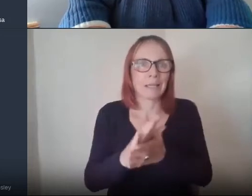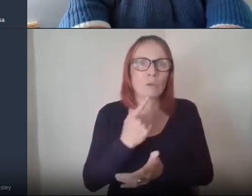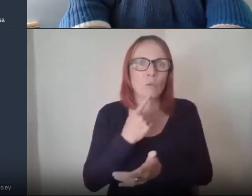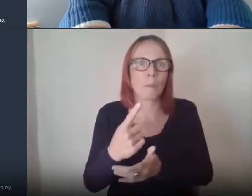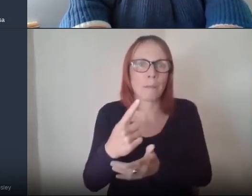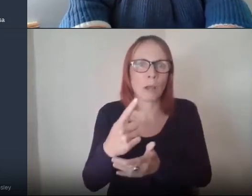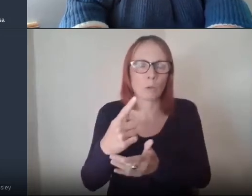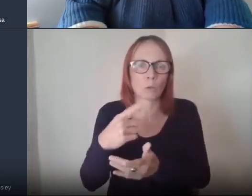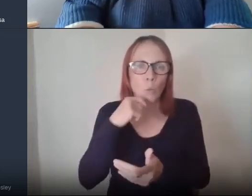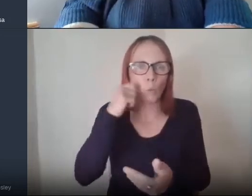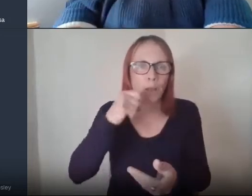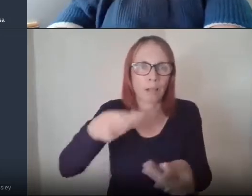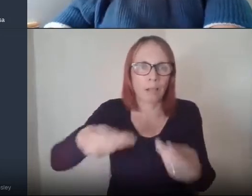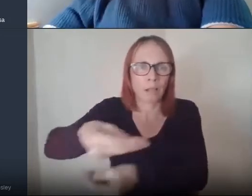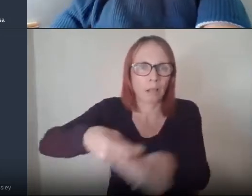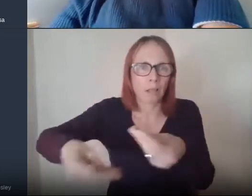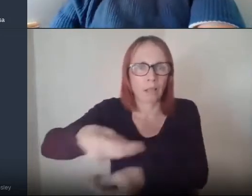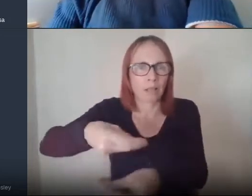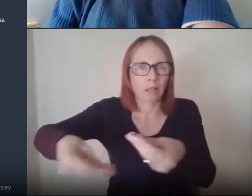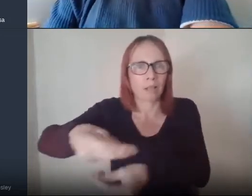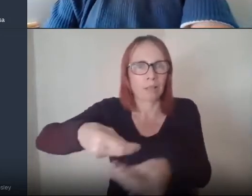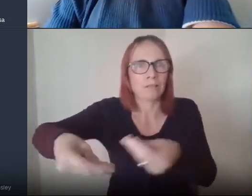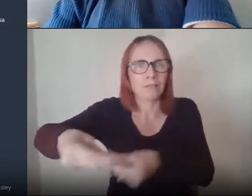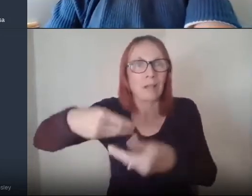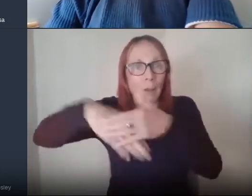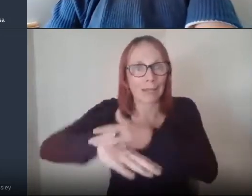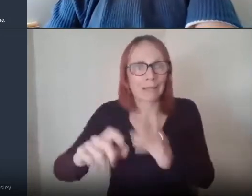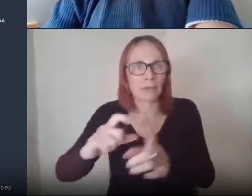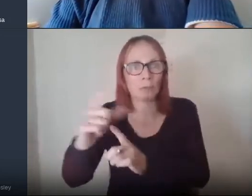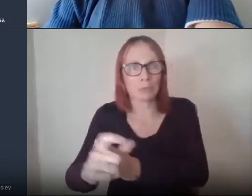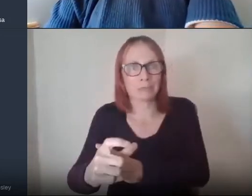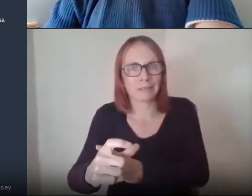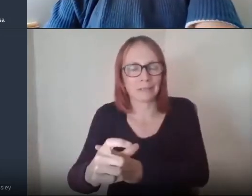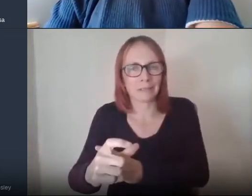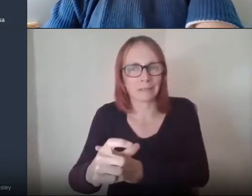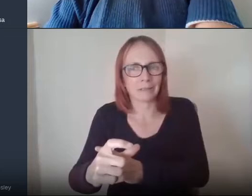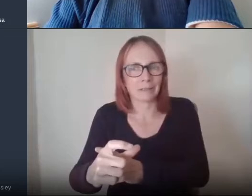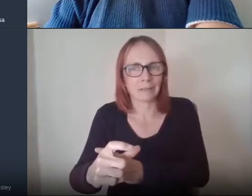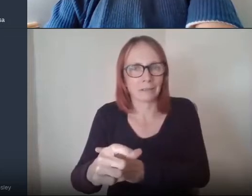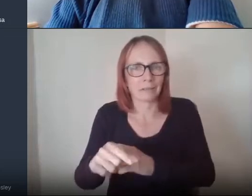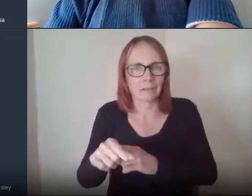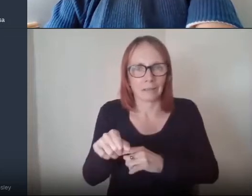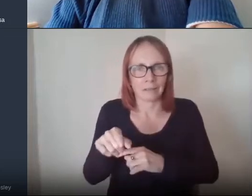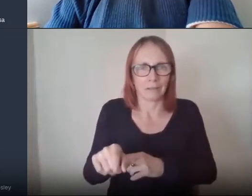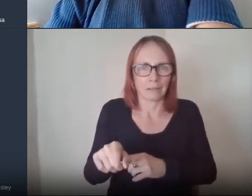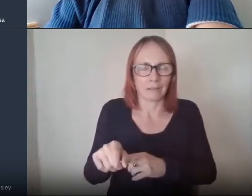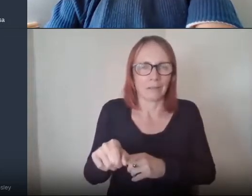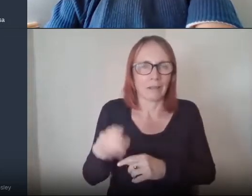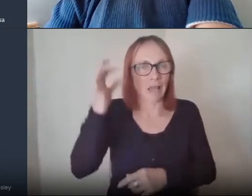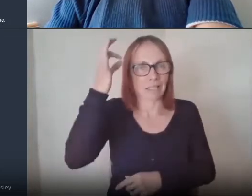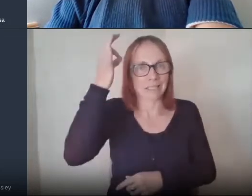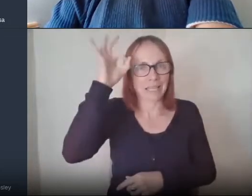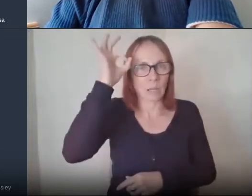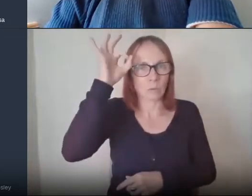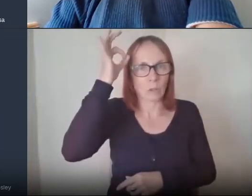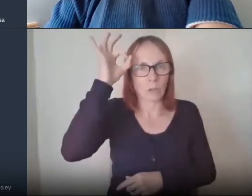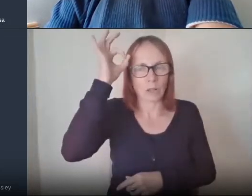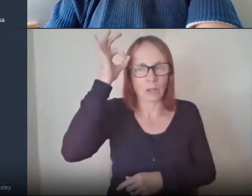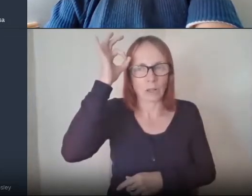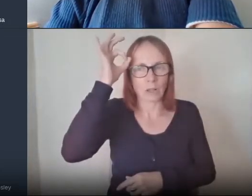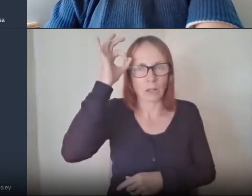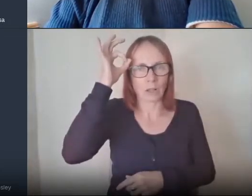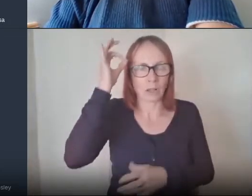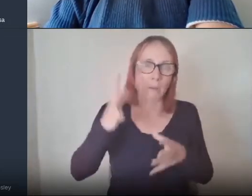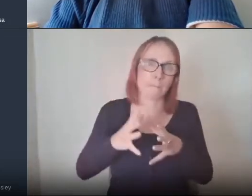spent out with the community the preston model works is if the council as being one of the the big